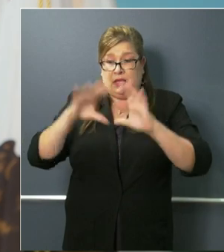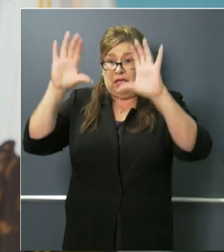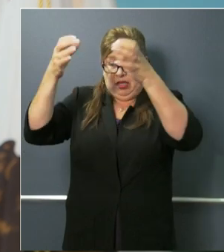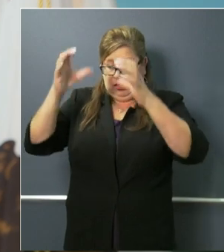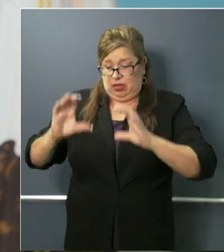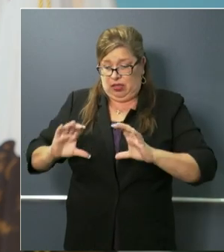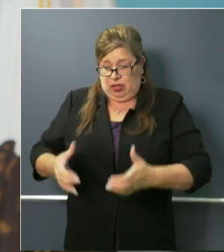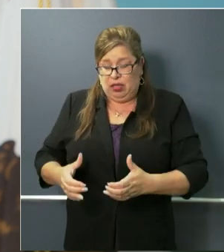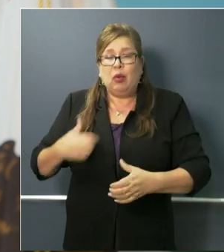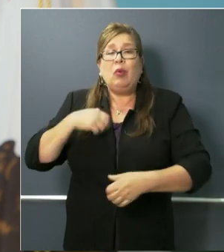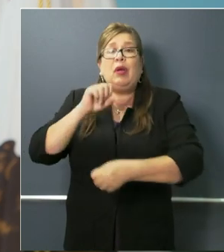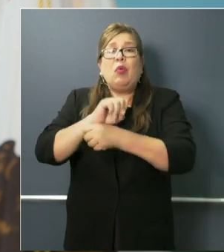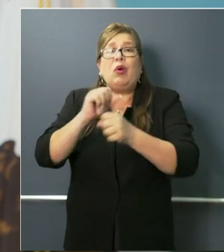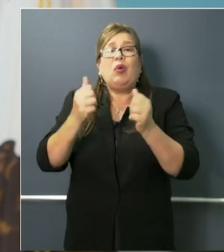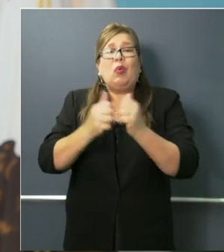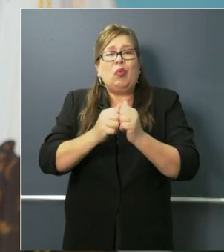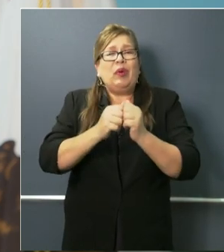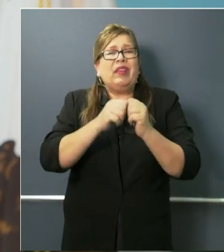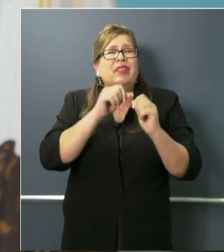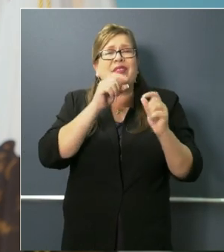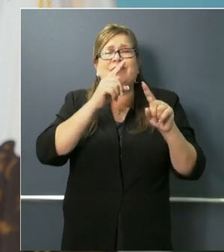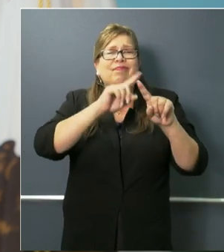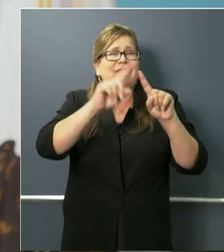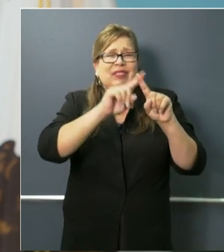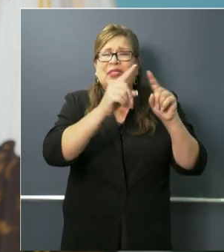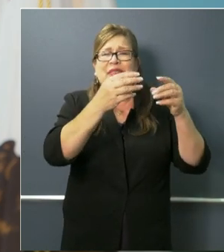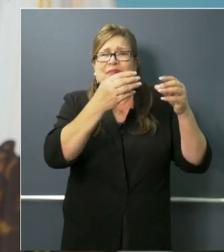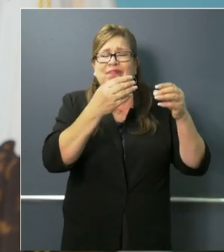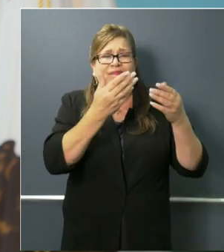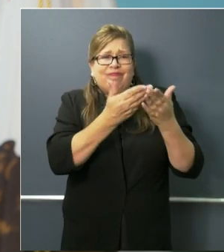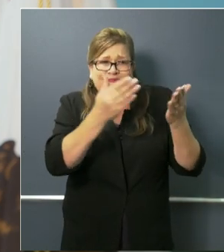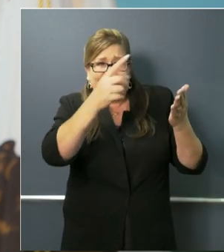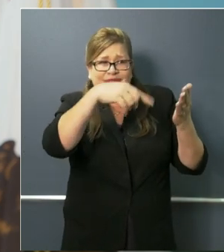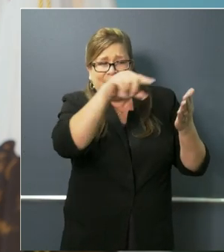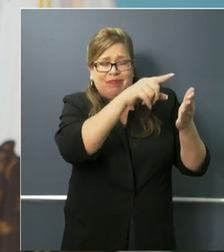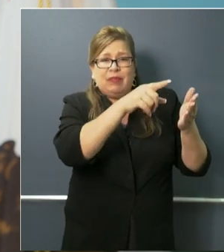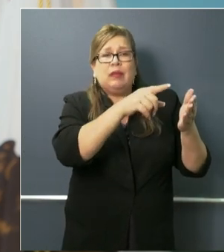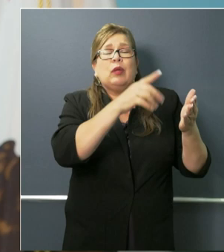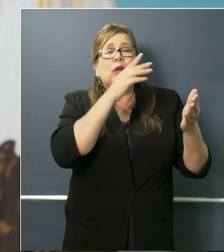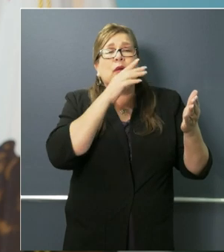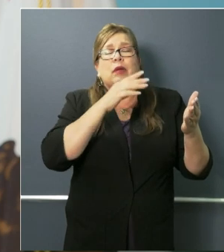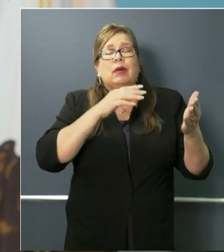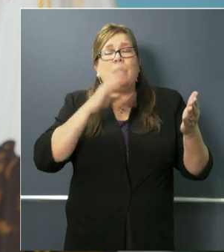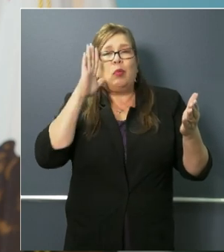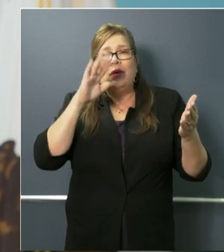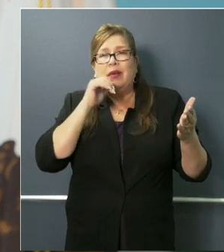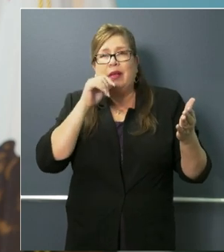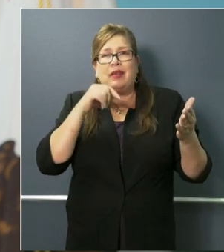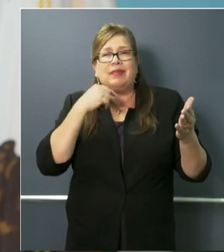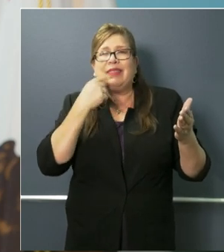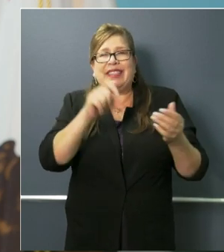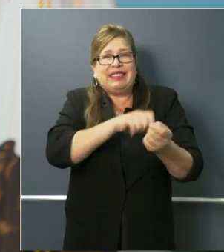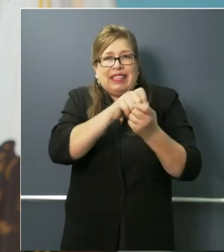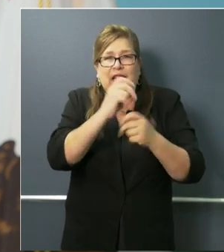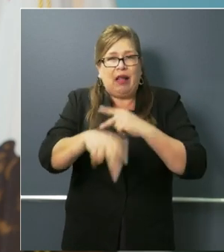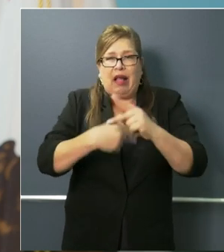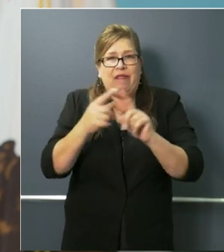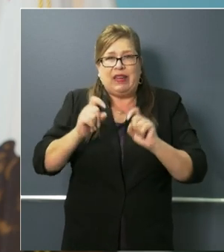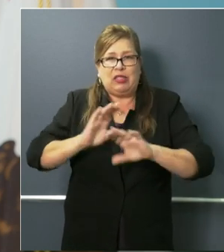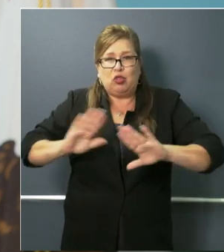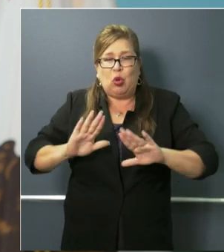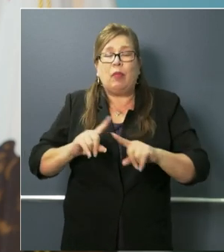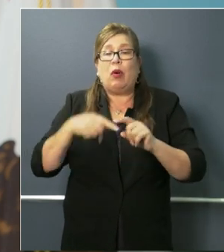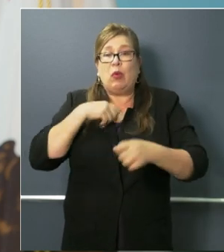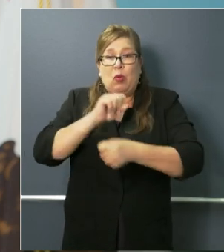with different vendors, not be prescriptive on the exact type of testing, but work with